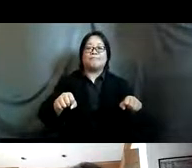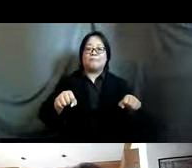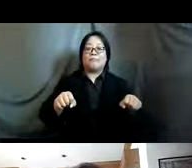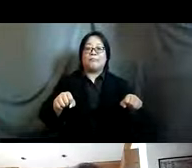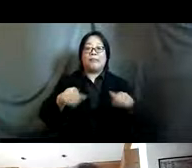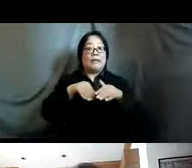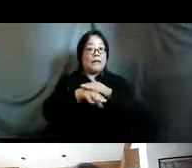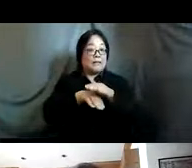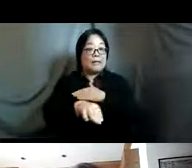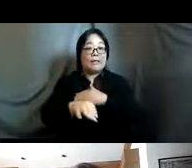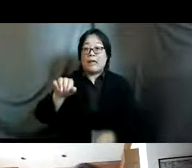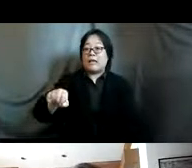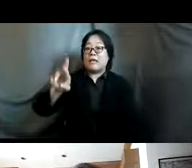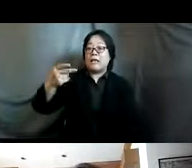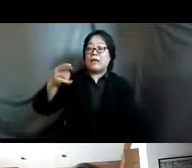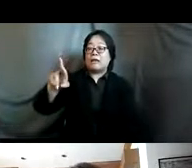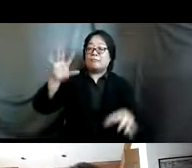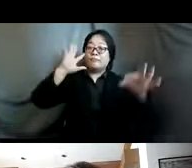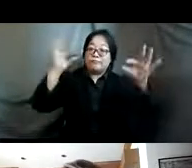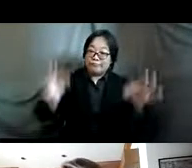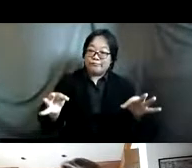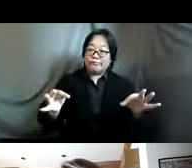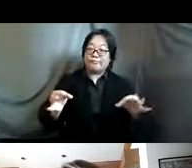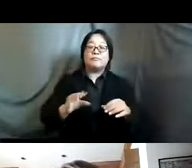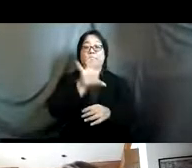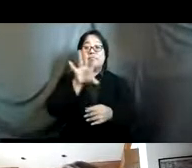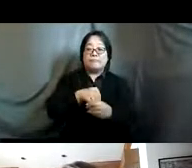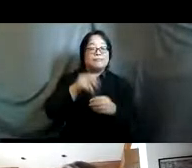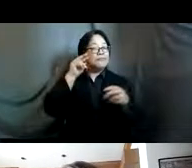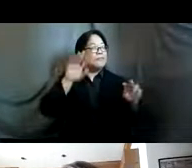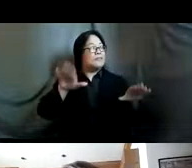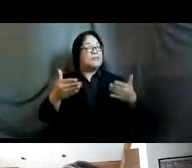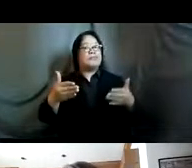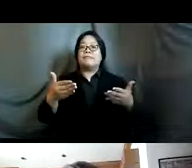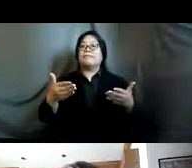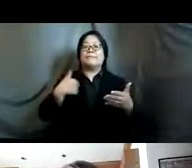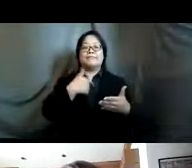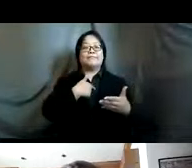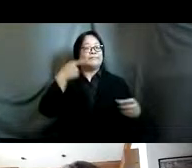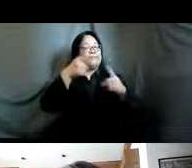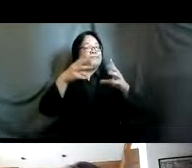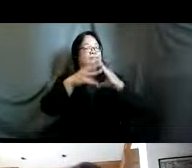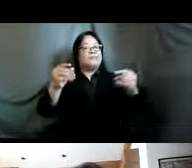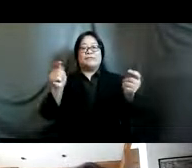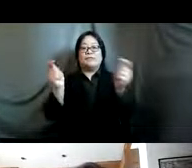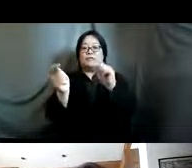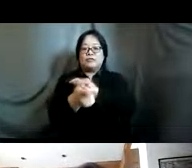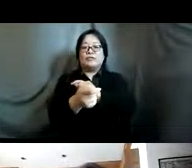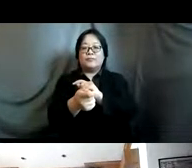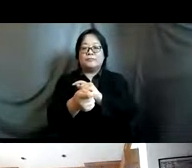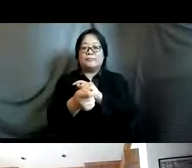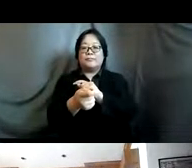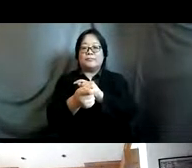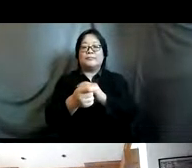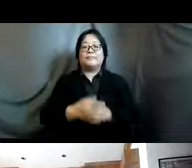to srhr decision making and bodily autonomy including looking at how we can address and change patriarchal and harmful social norms